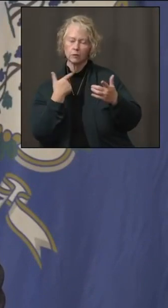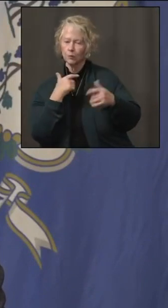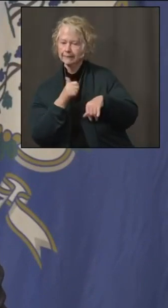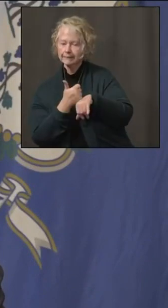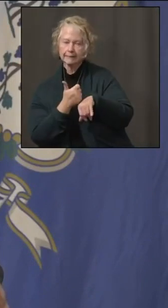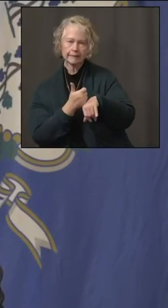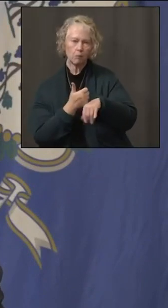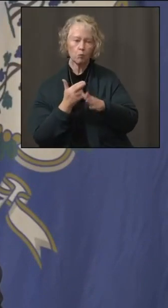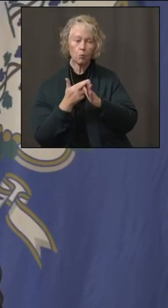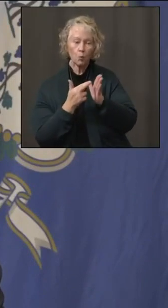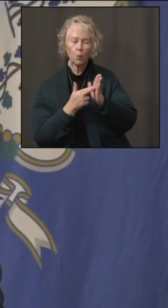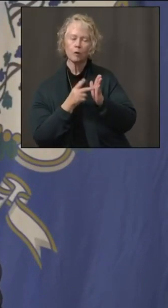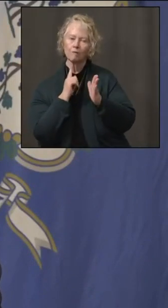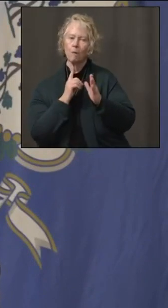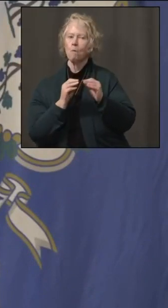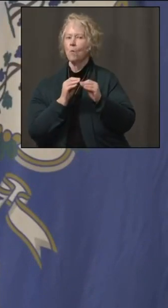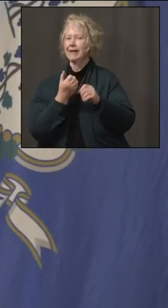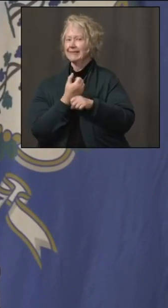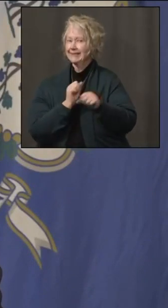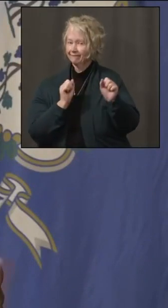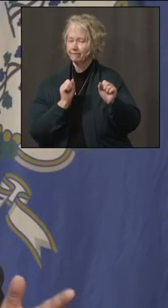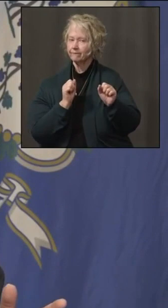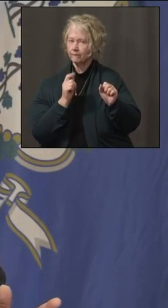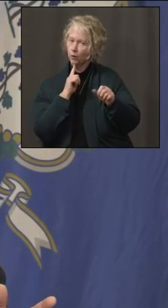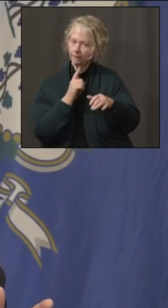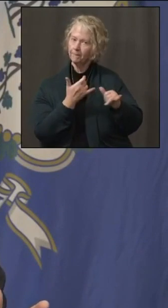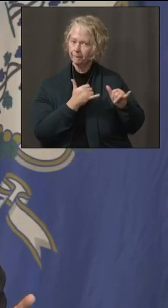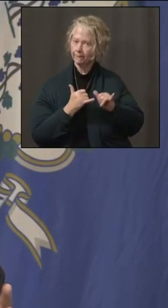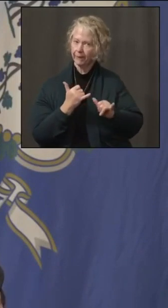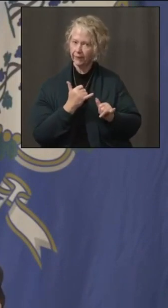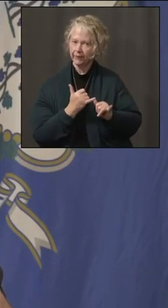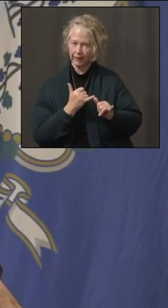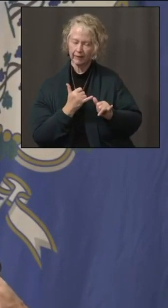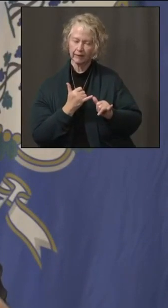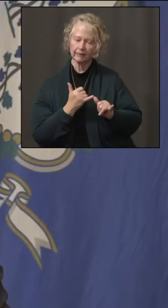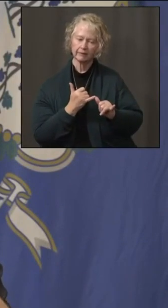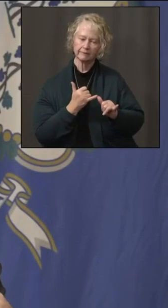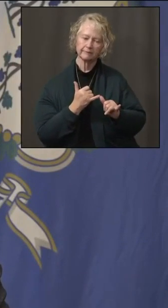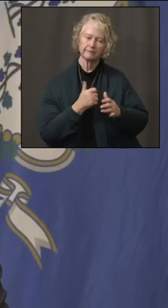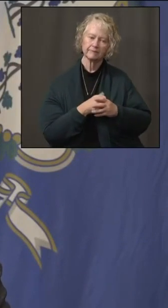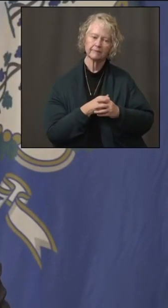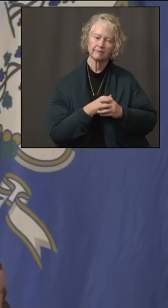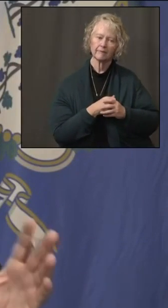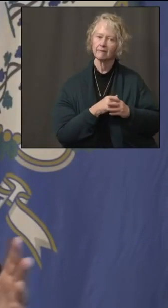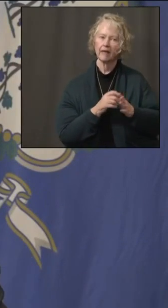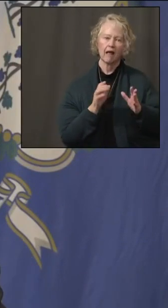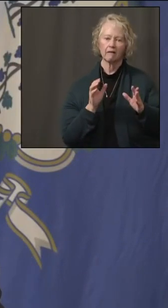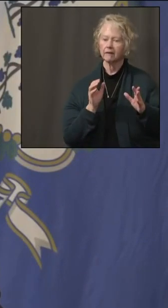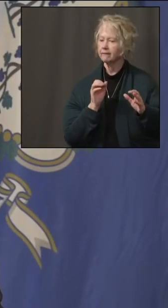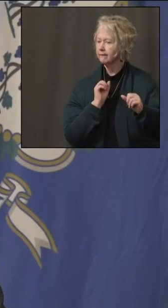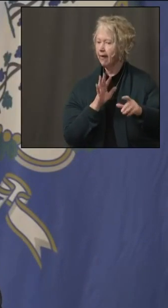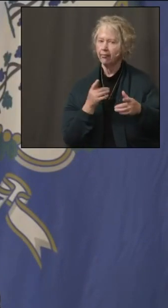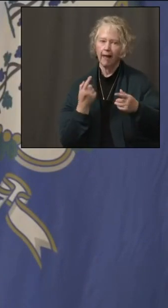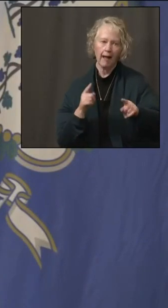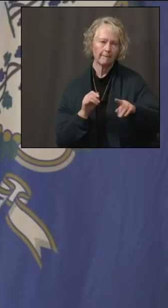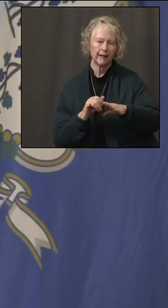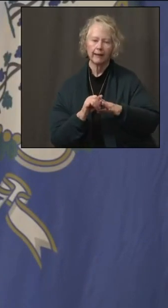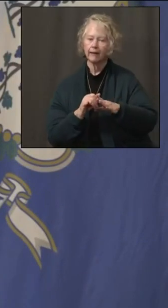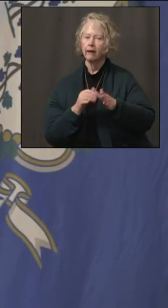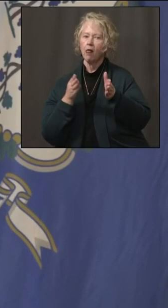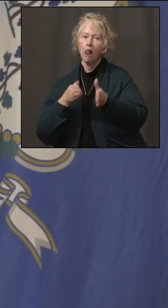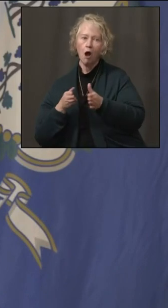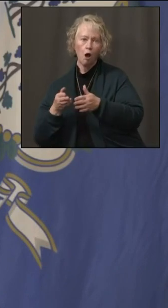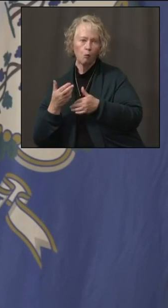rules that made it safer to be able to play these games in terms of what goes on, you know, not in the locker room, wearing the masks and the such.